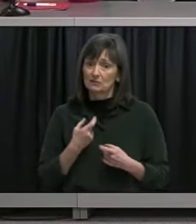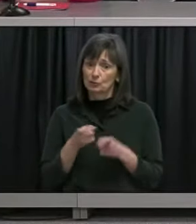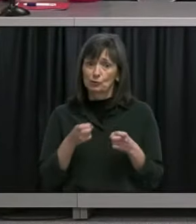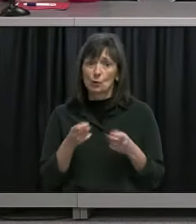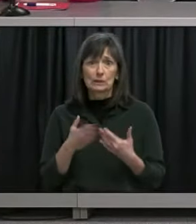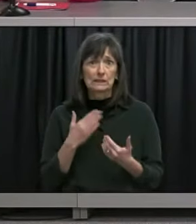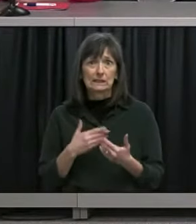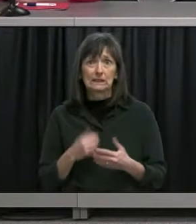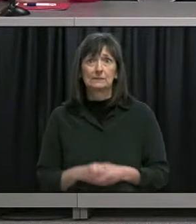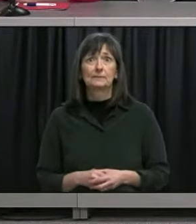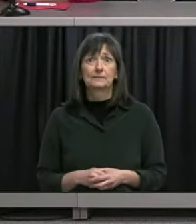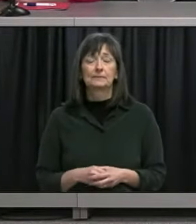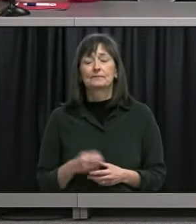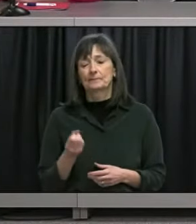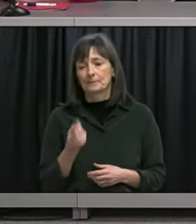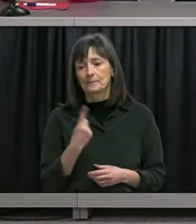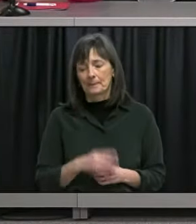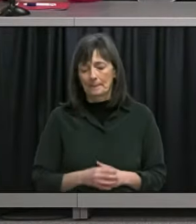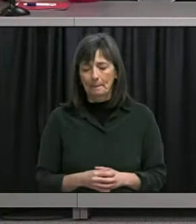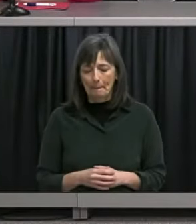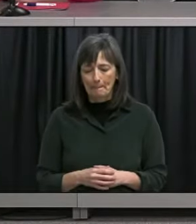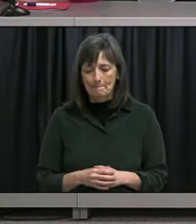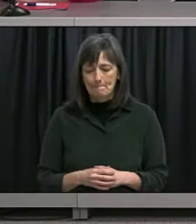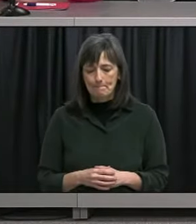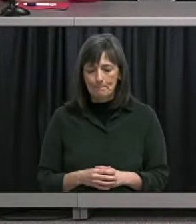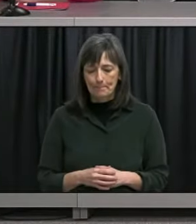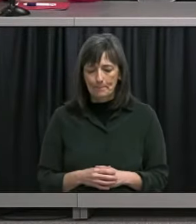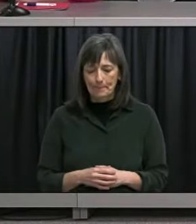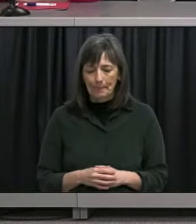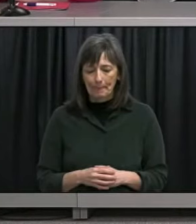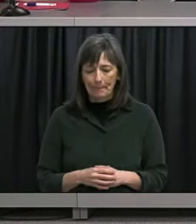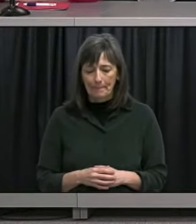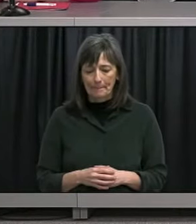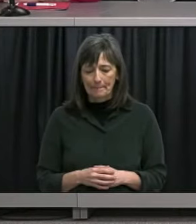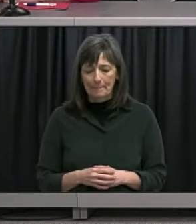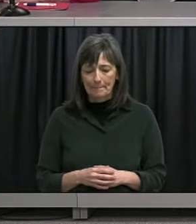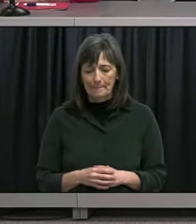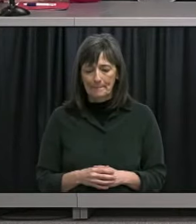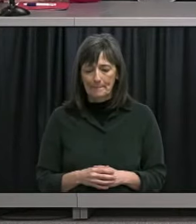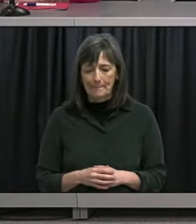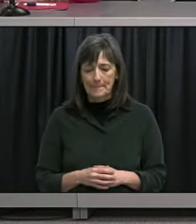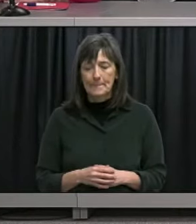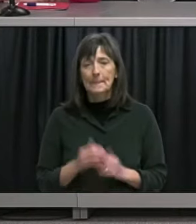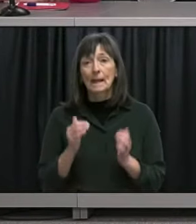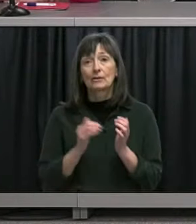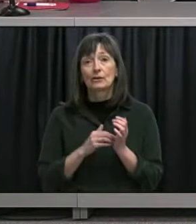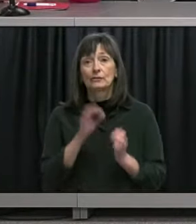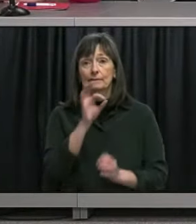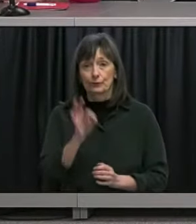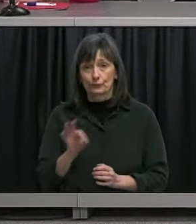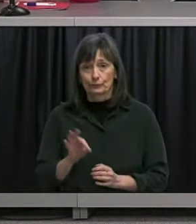okay thank you and I just have a quick question for Dr. Fitzgerald